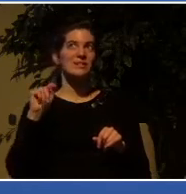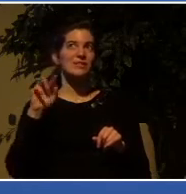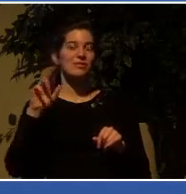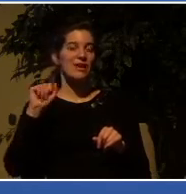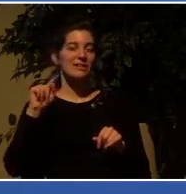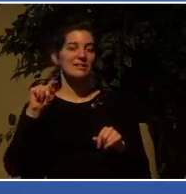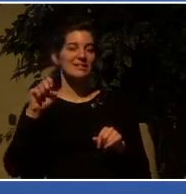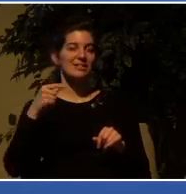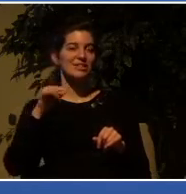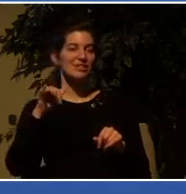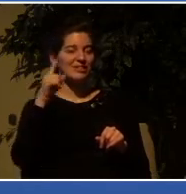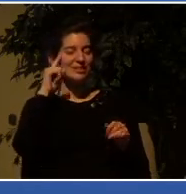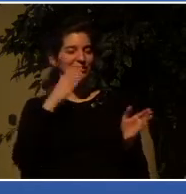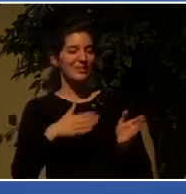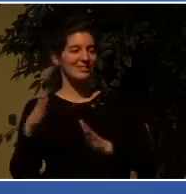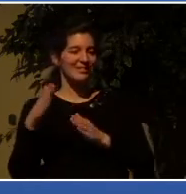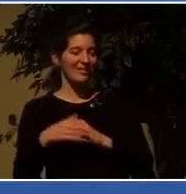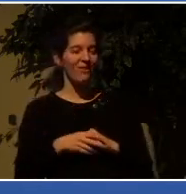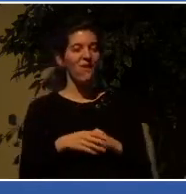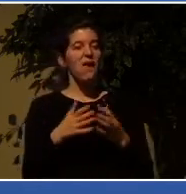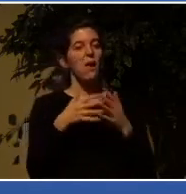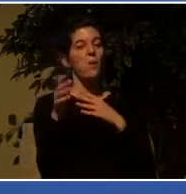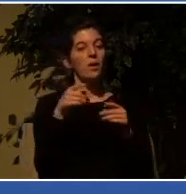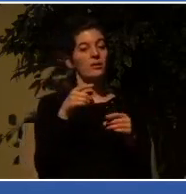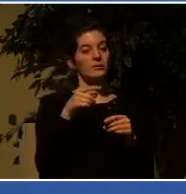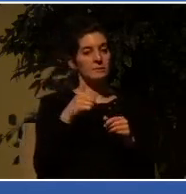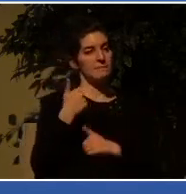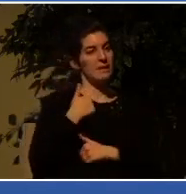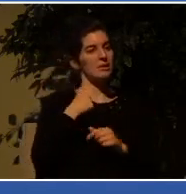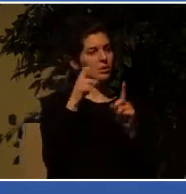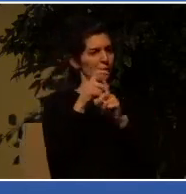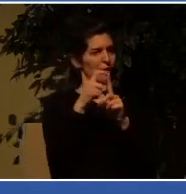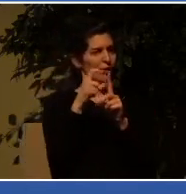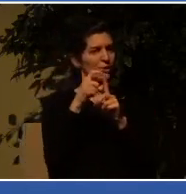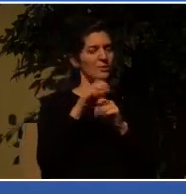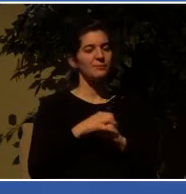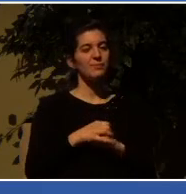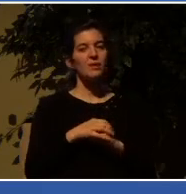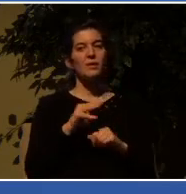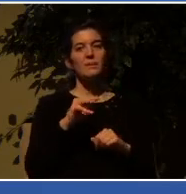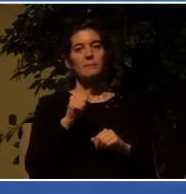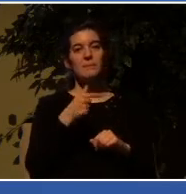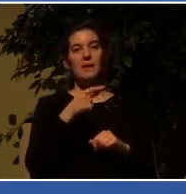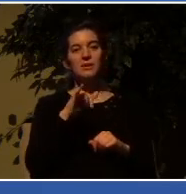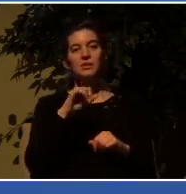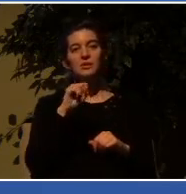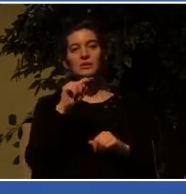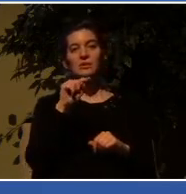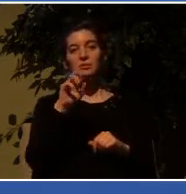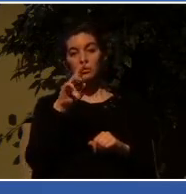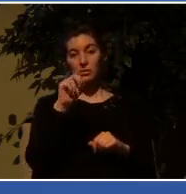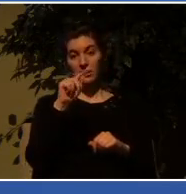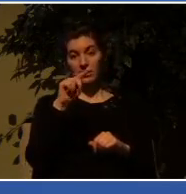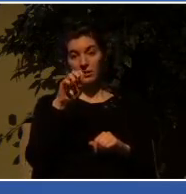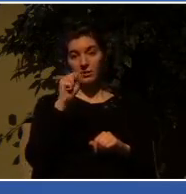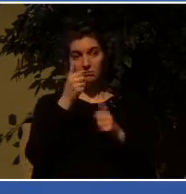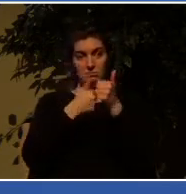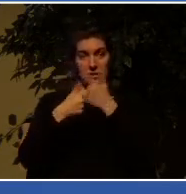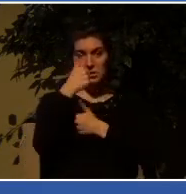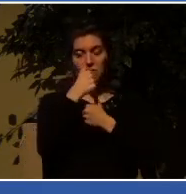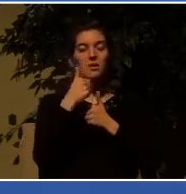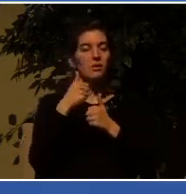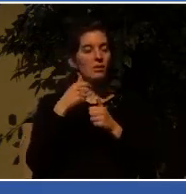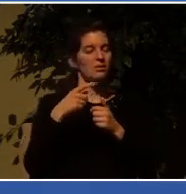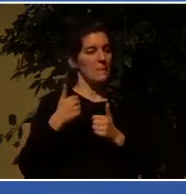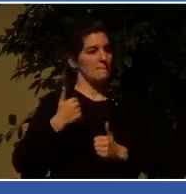But it was a military term. And these magistrates are military people who have been appointed to manage the